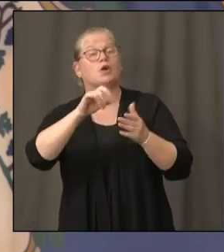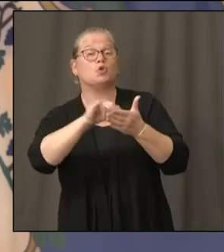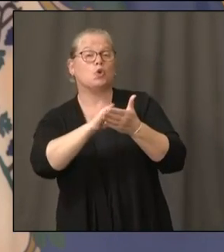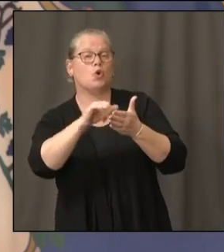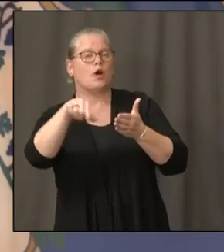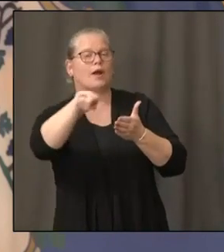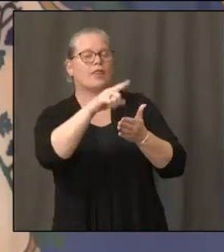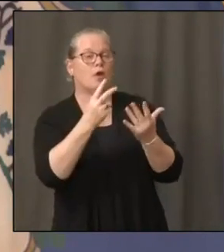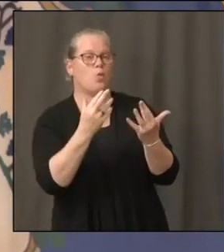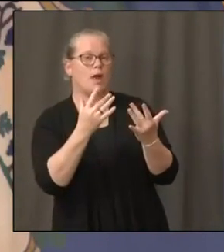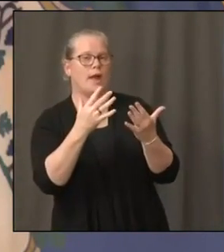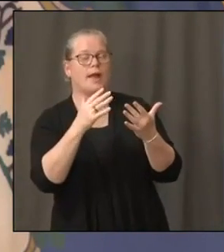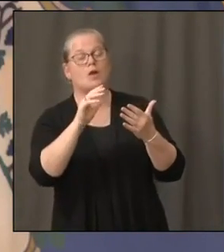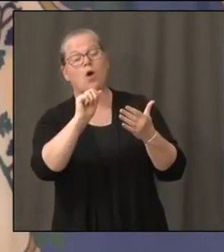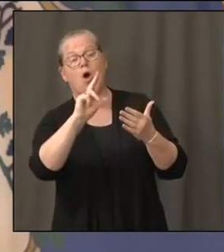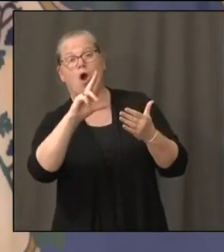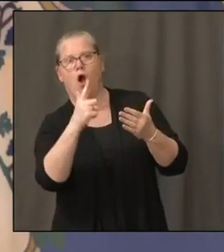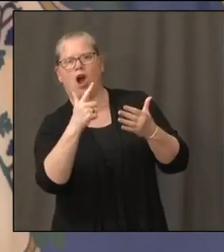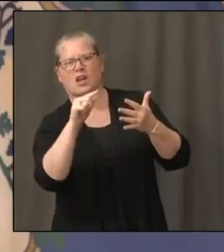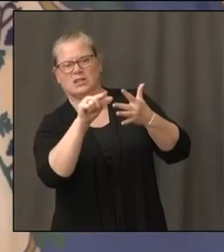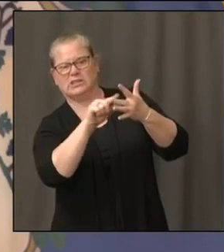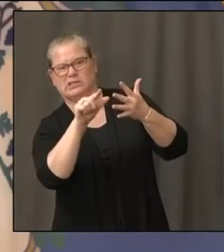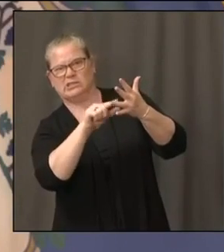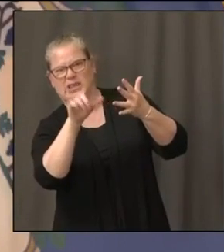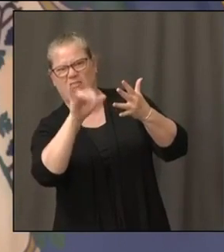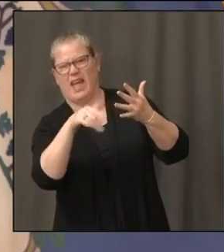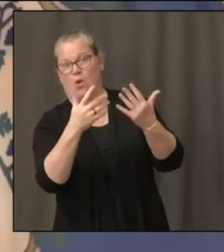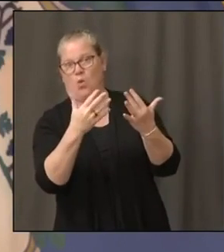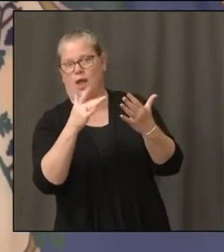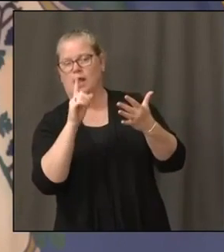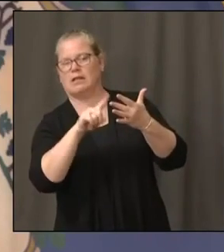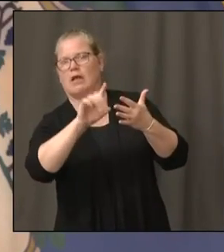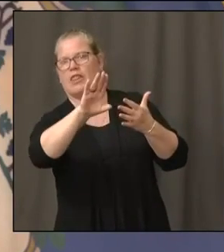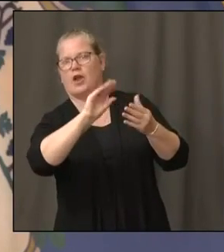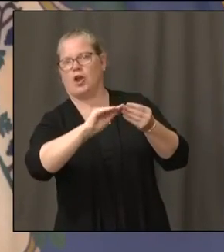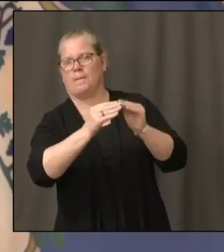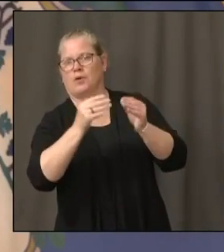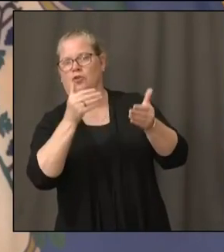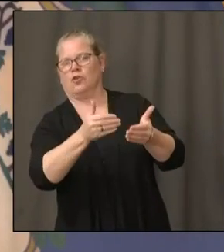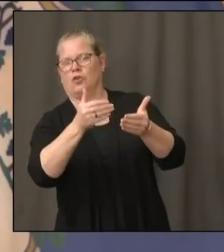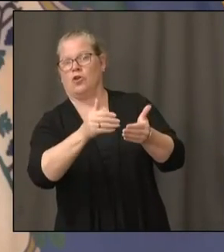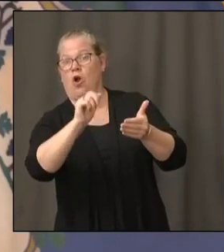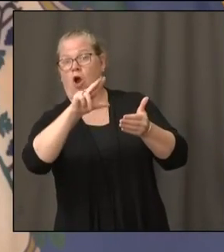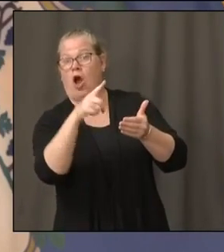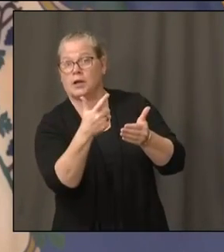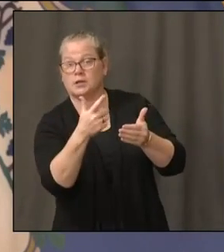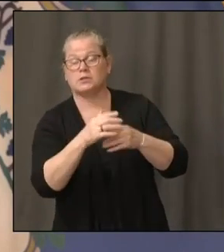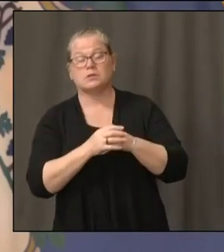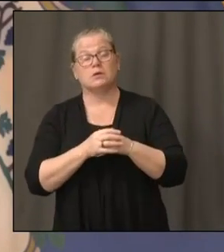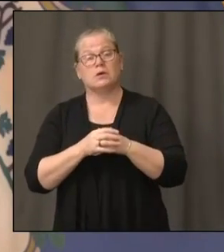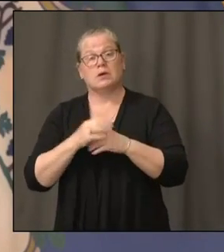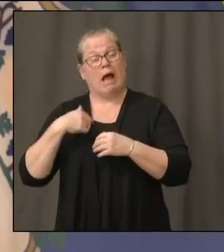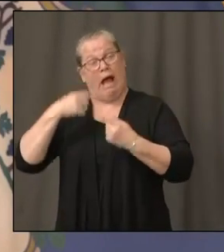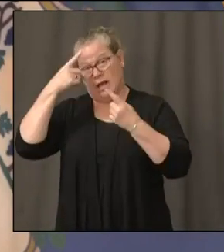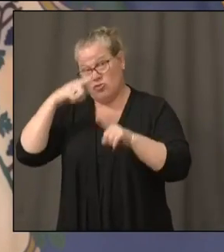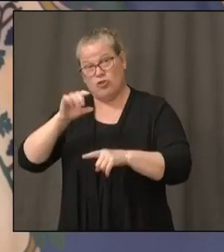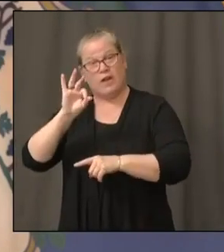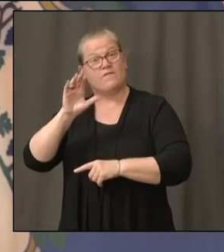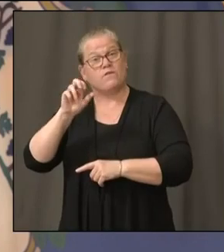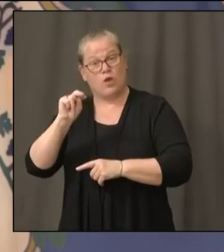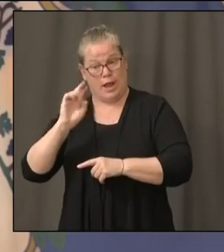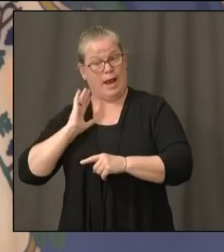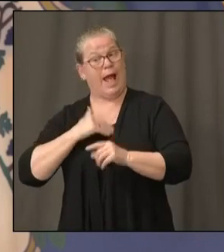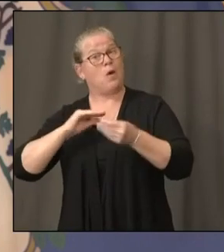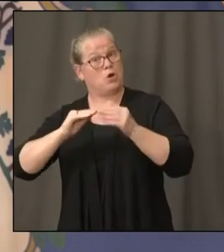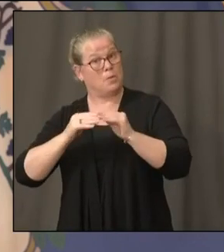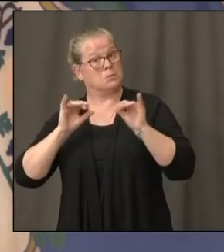You know, I think Miguel and Fran and our team decided, look, assuming we keep our numbers in a good place, this is what